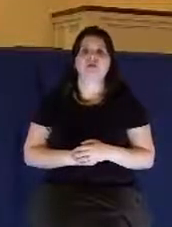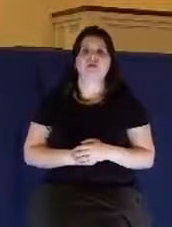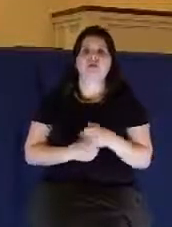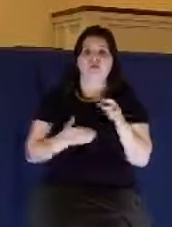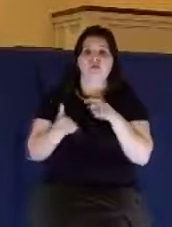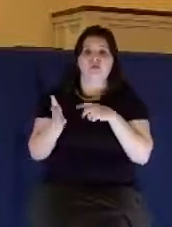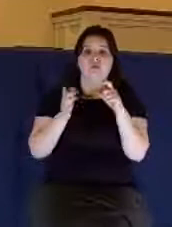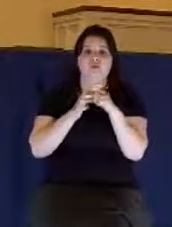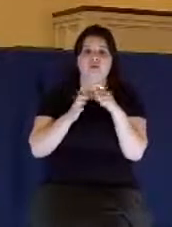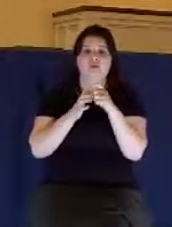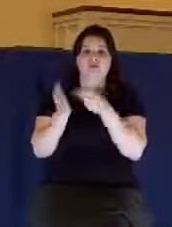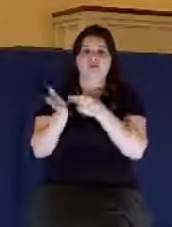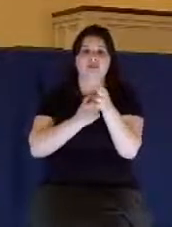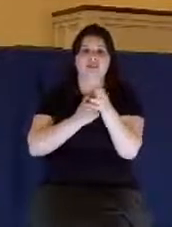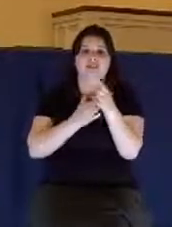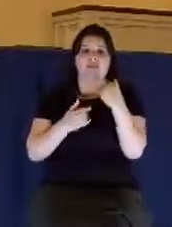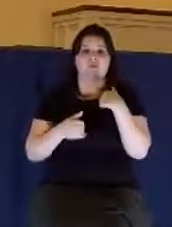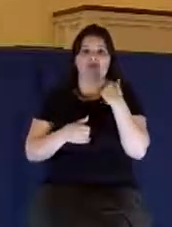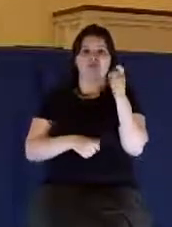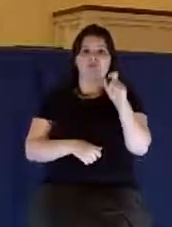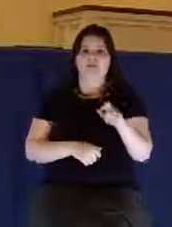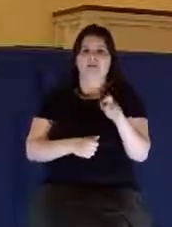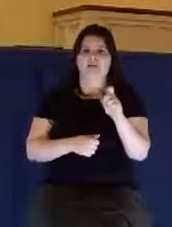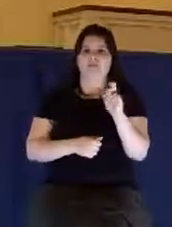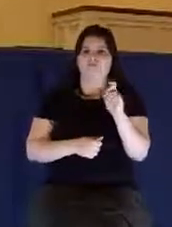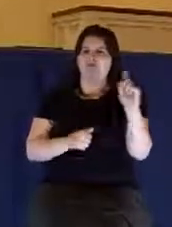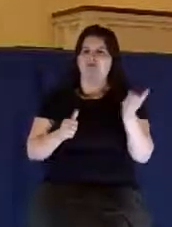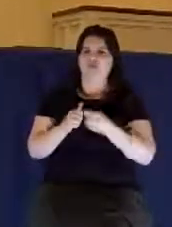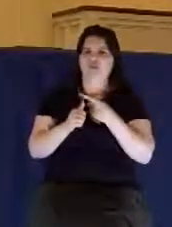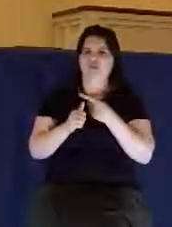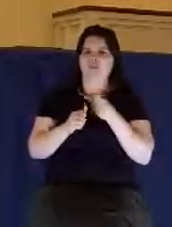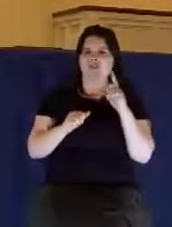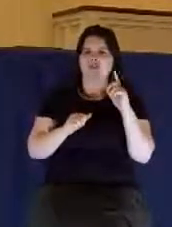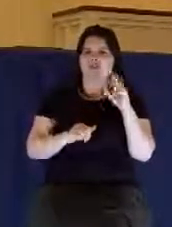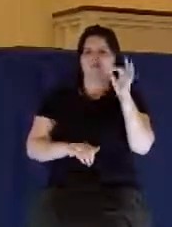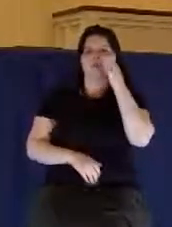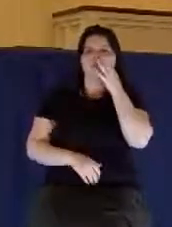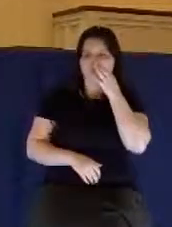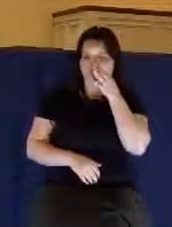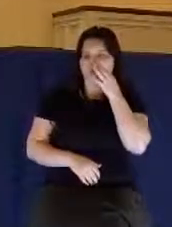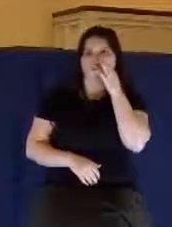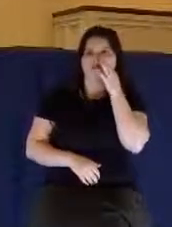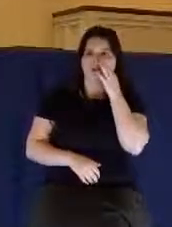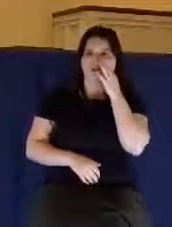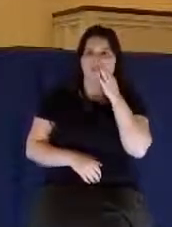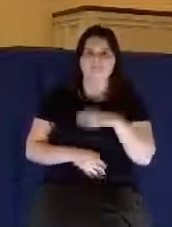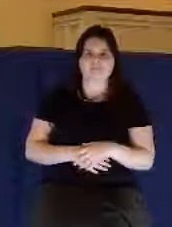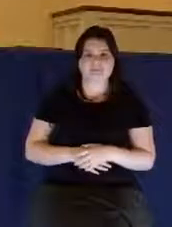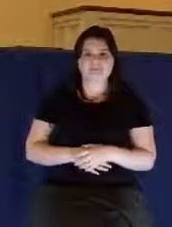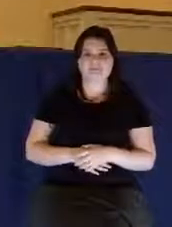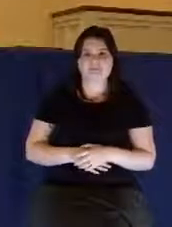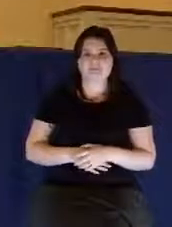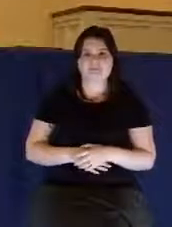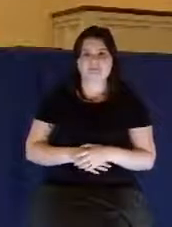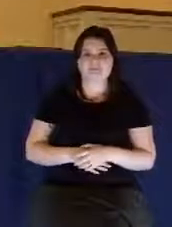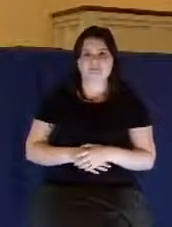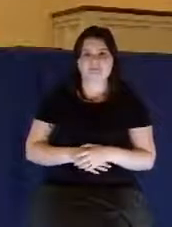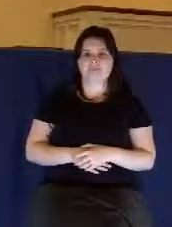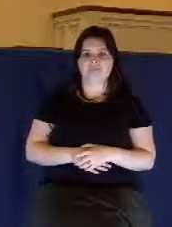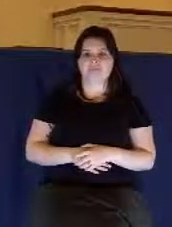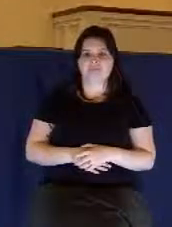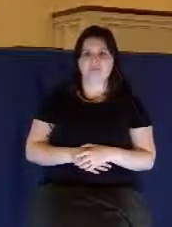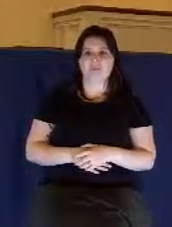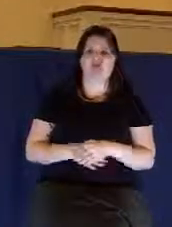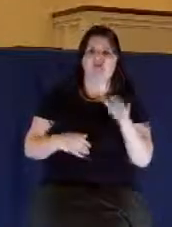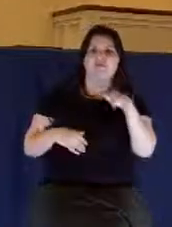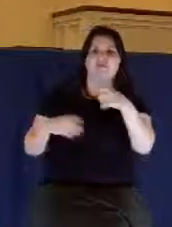of first fruits of his creatures. This verse speaks about the gift of salvation, being born into the family of God. It was a gift that God gave